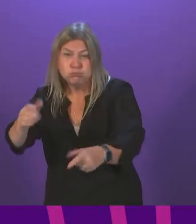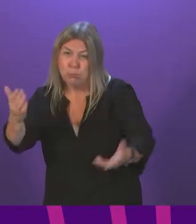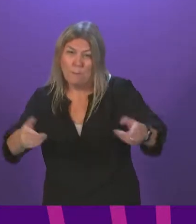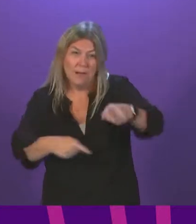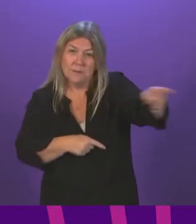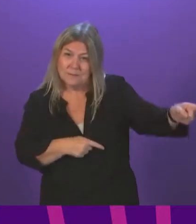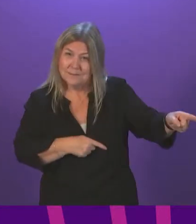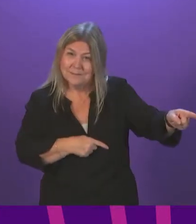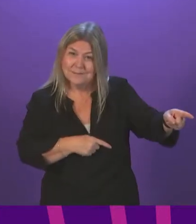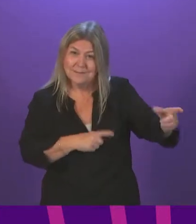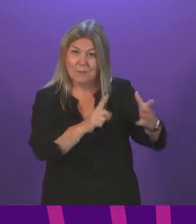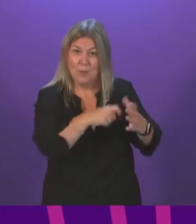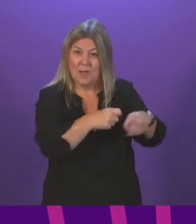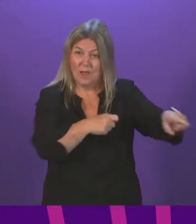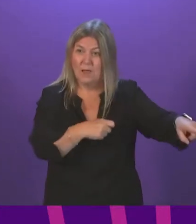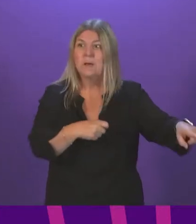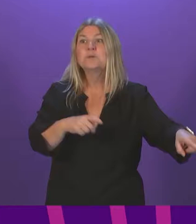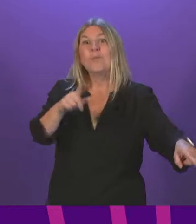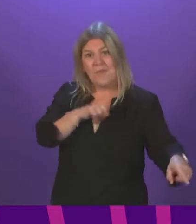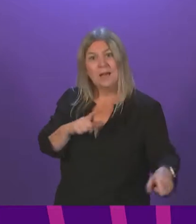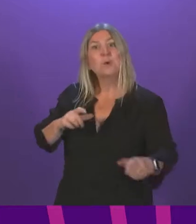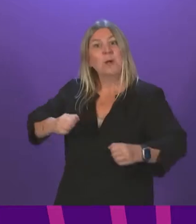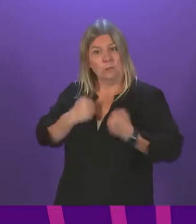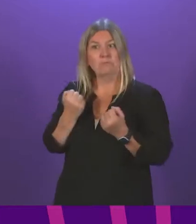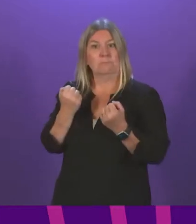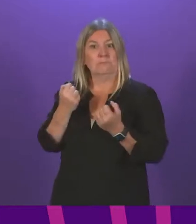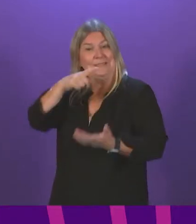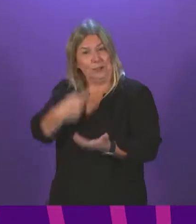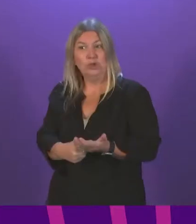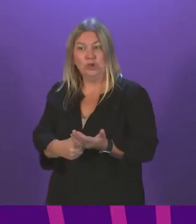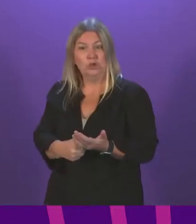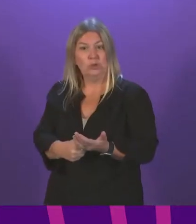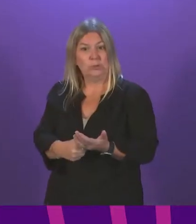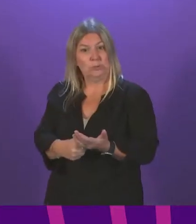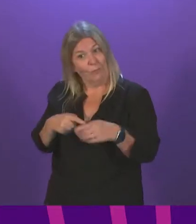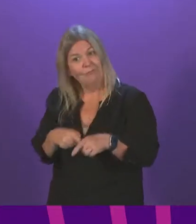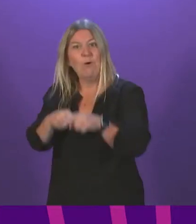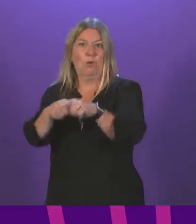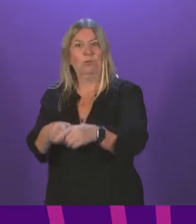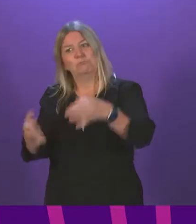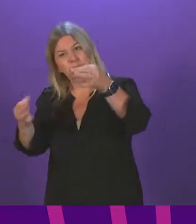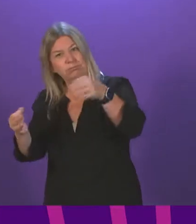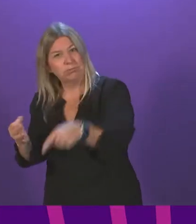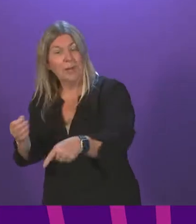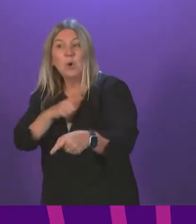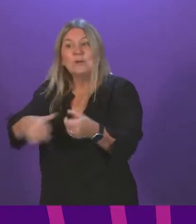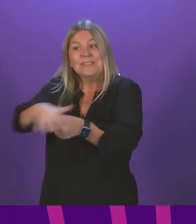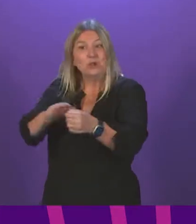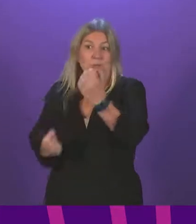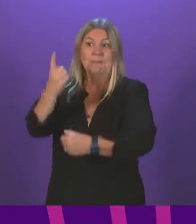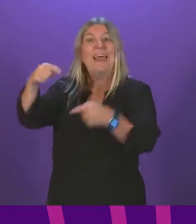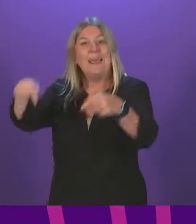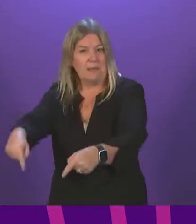So, we're having to take the action in the timescale that we're setting out because the circumstances have arisen here.